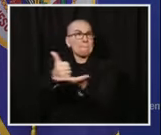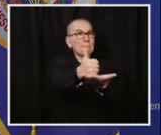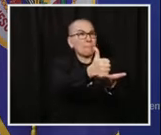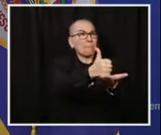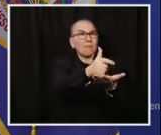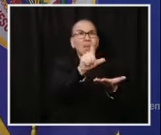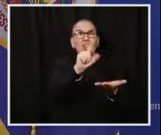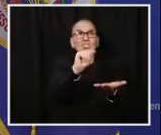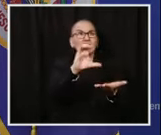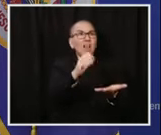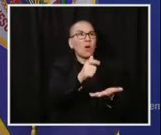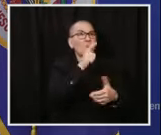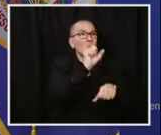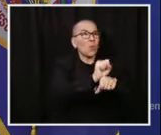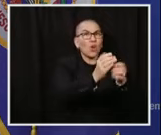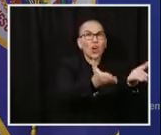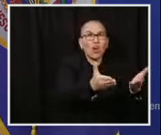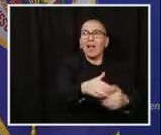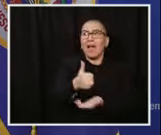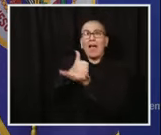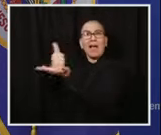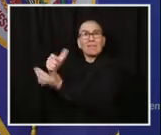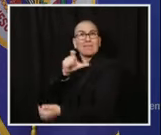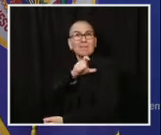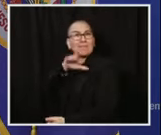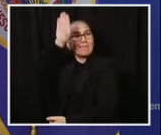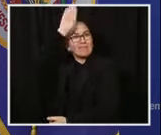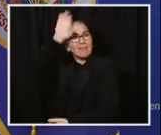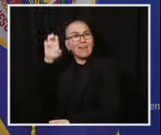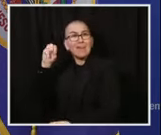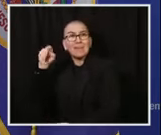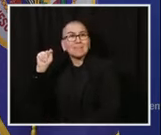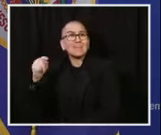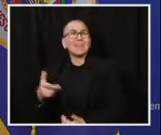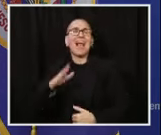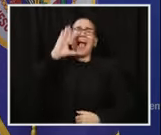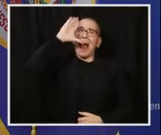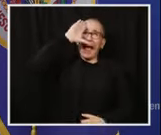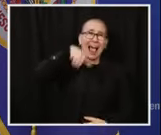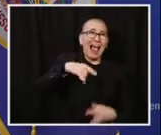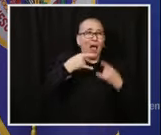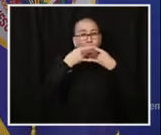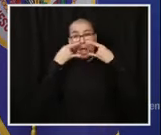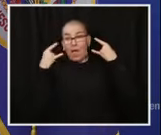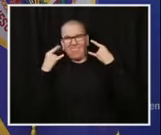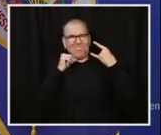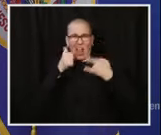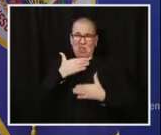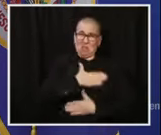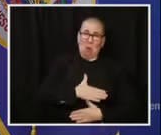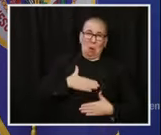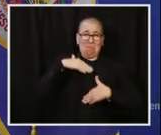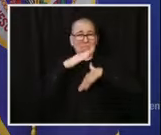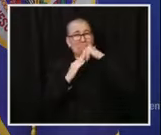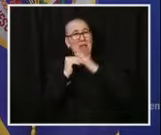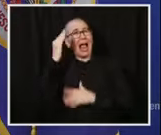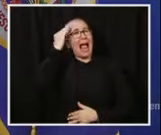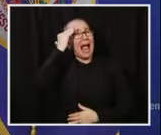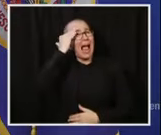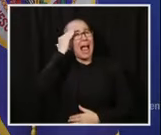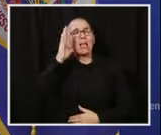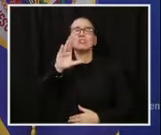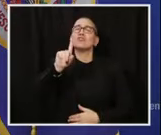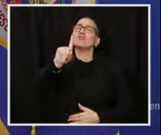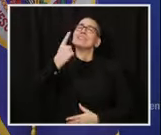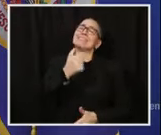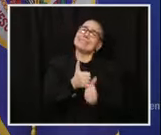None of us like this, but all of us can make a difference if we work together in this fight. Thank you. It's my